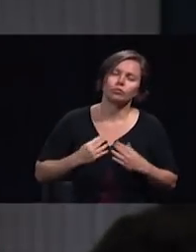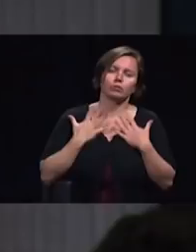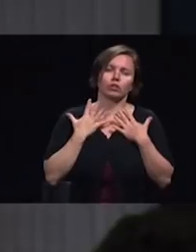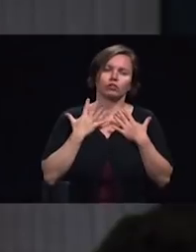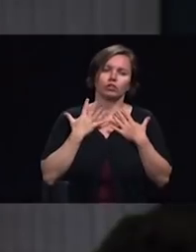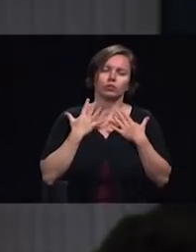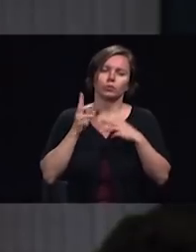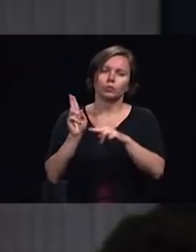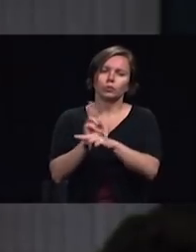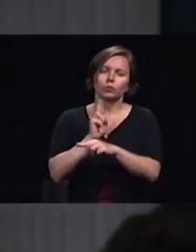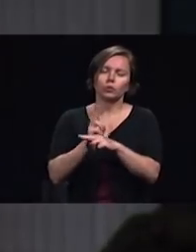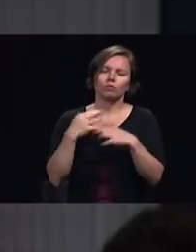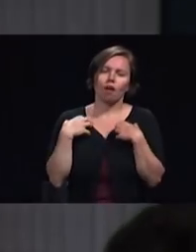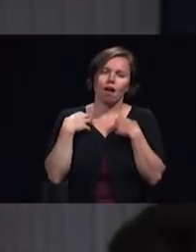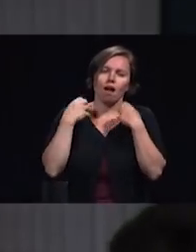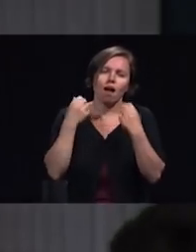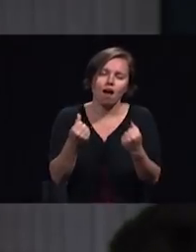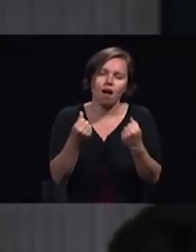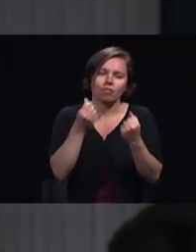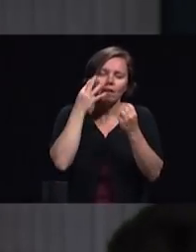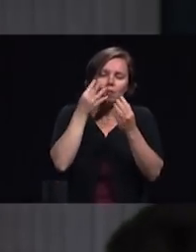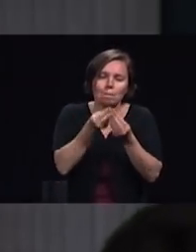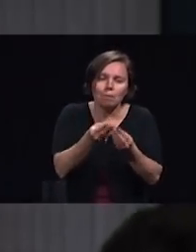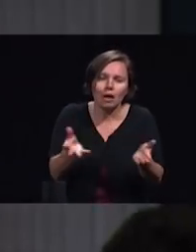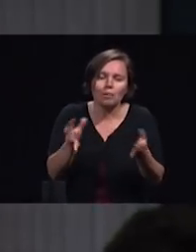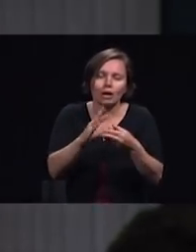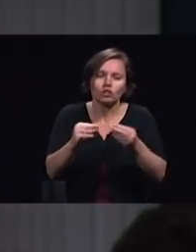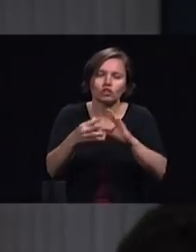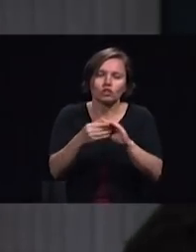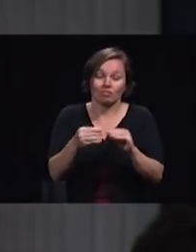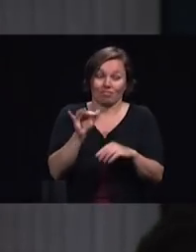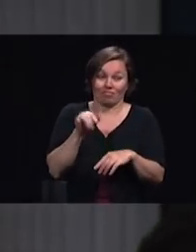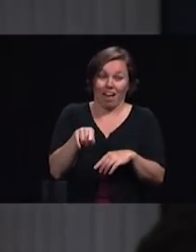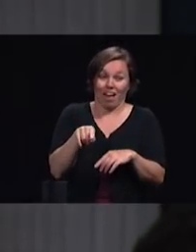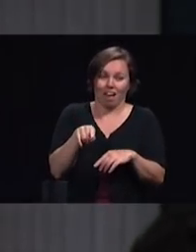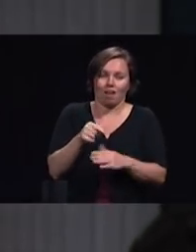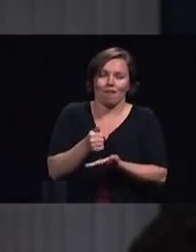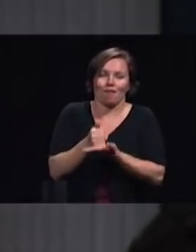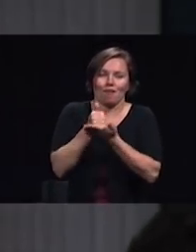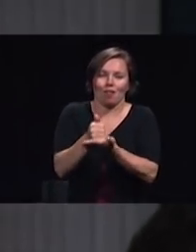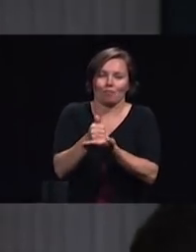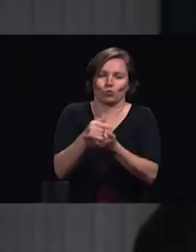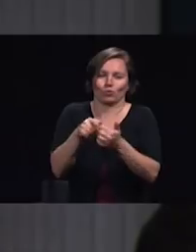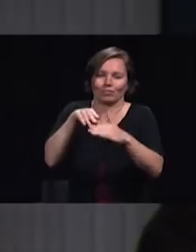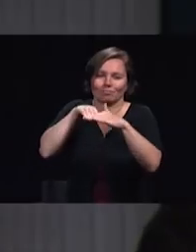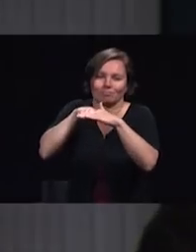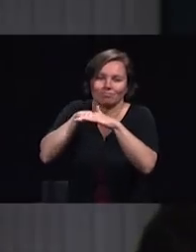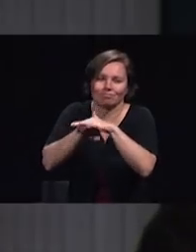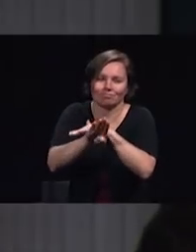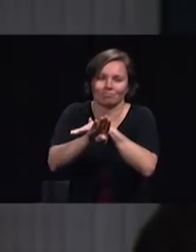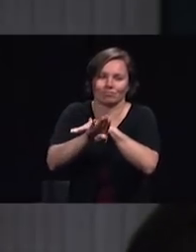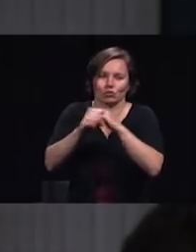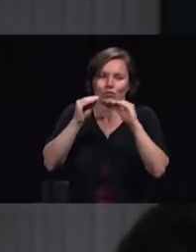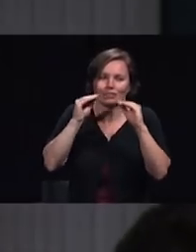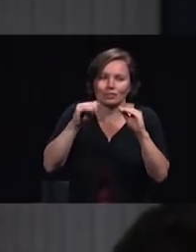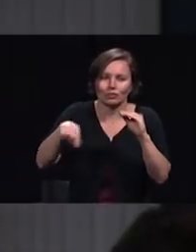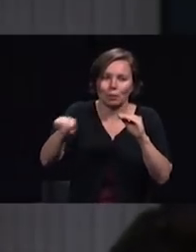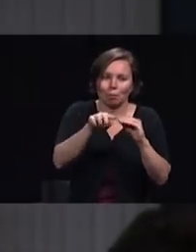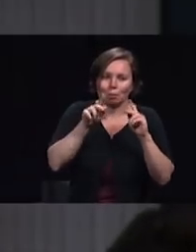the health message as their entering wedge and they exemplify seven principles